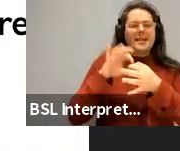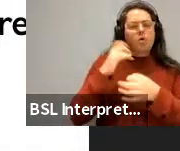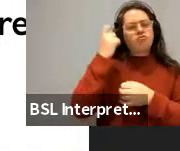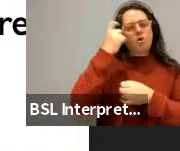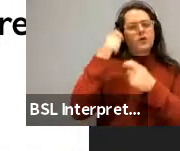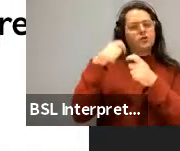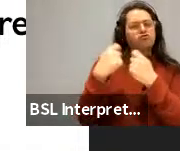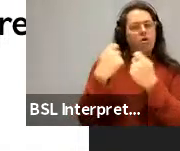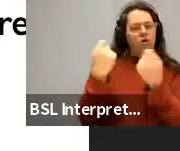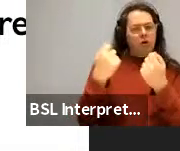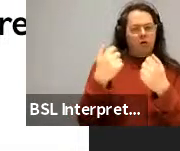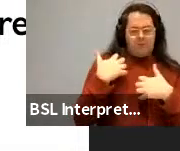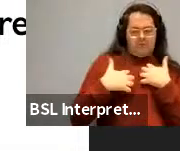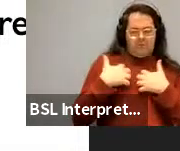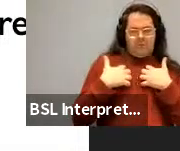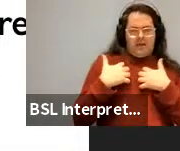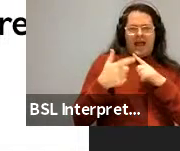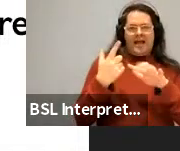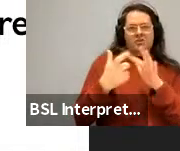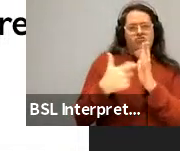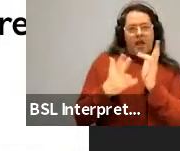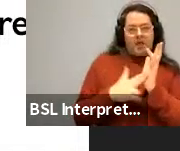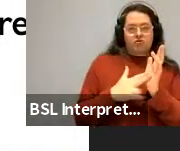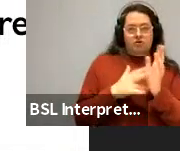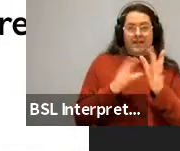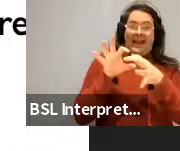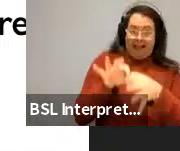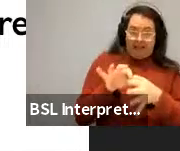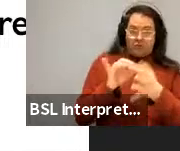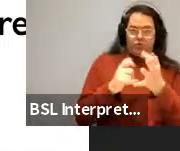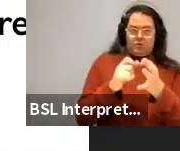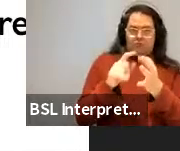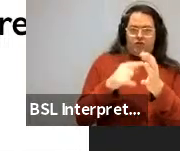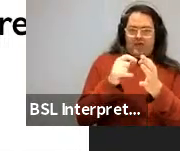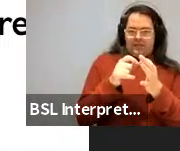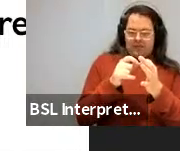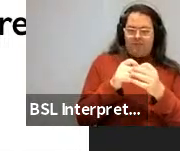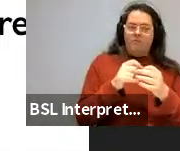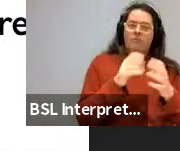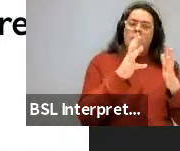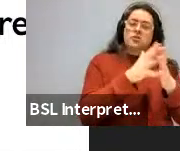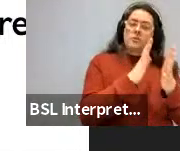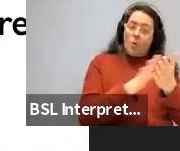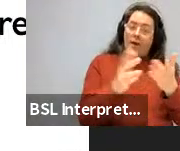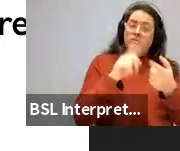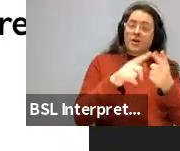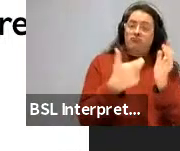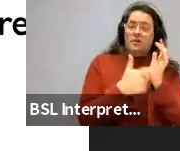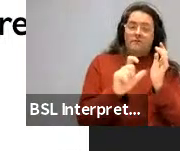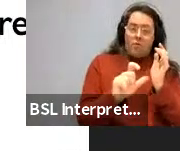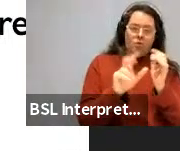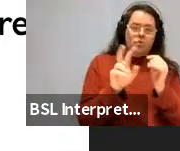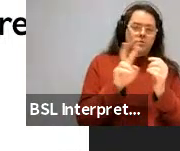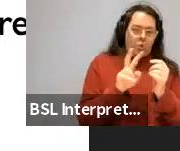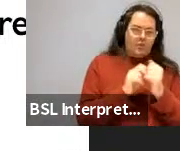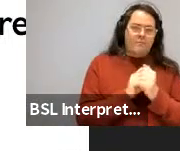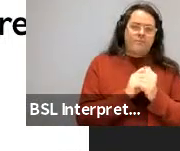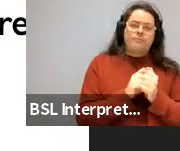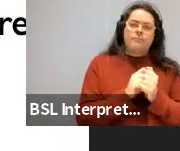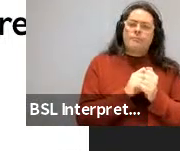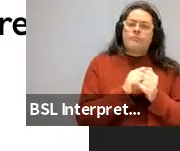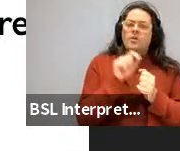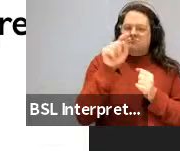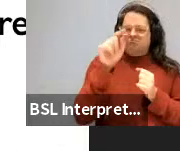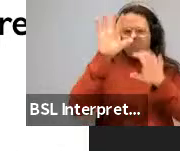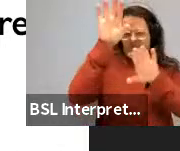acceptability of extractions from, from subjects in both WH questions and in relative clauses. These are data from WH questions. These are data from